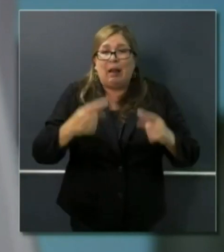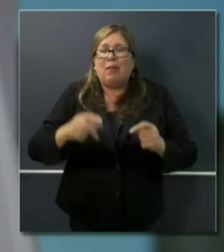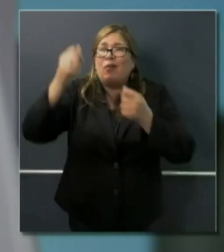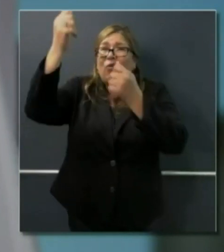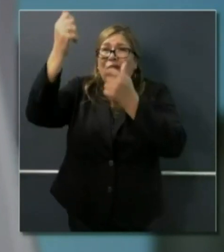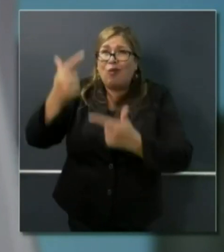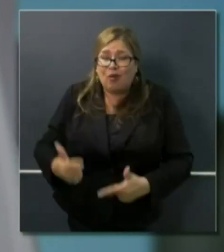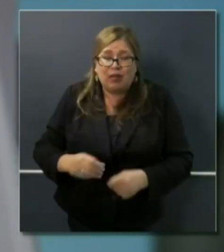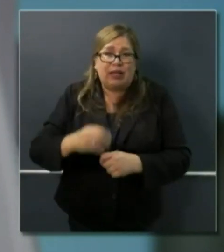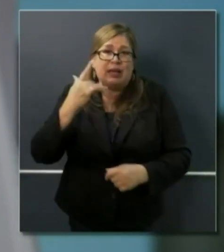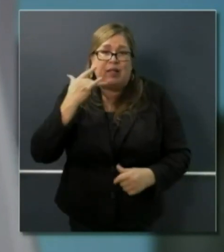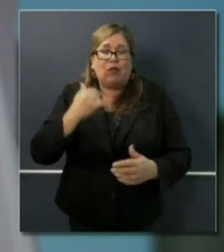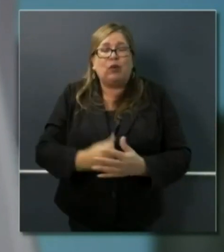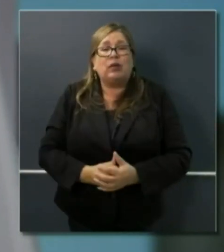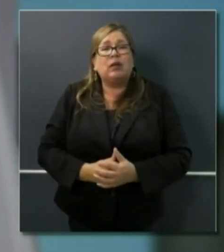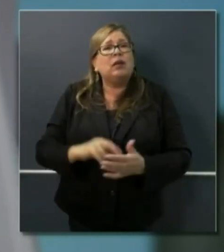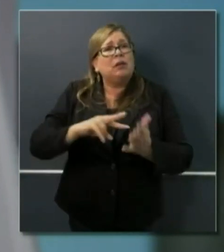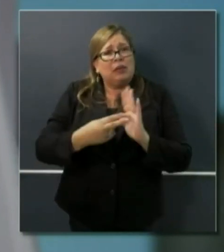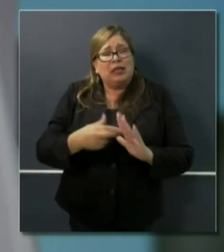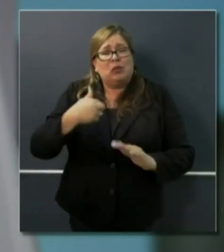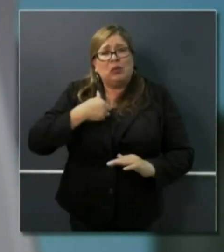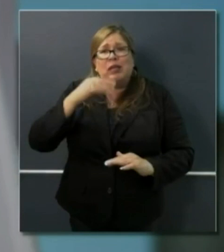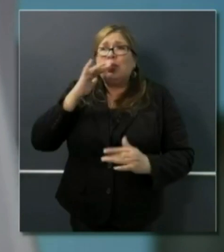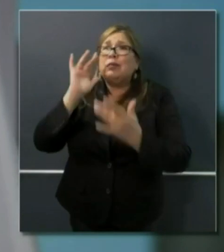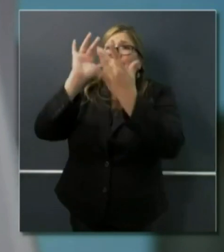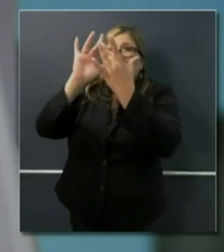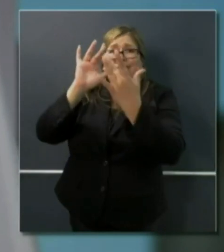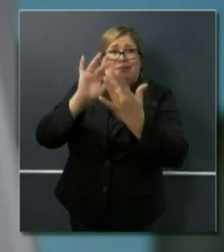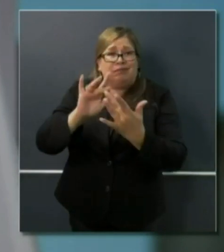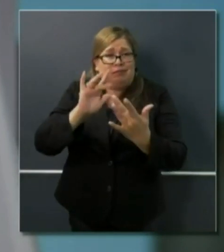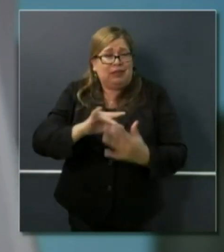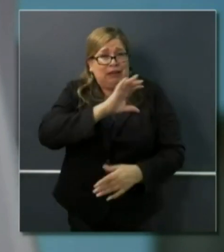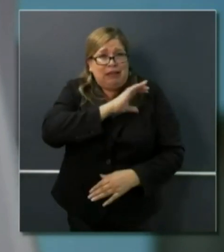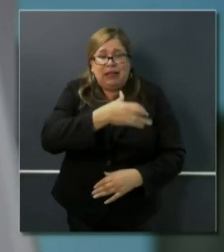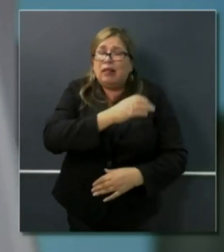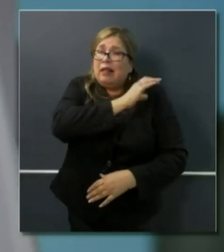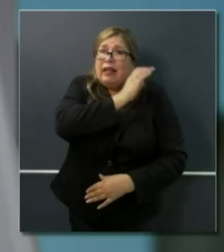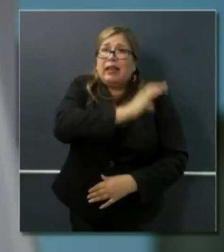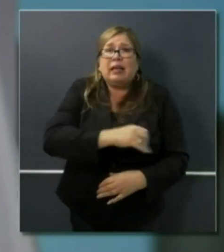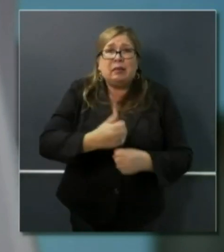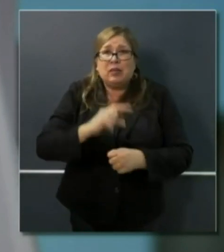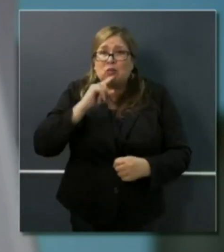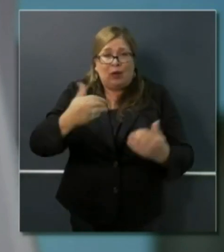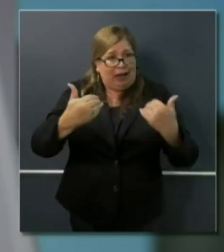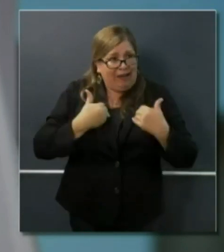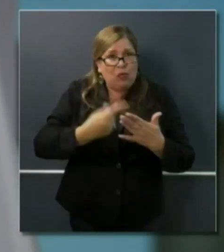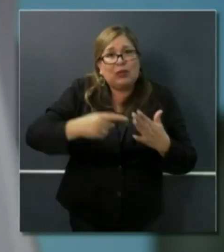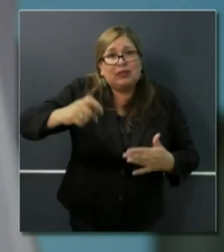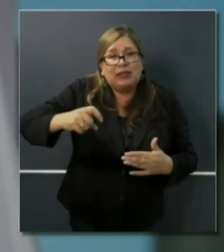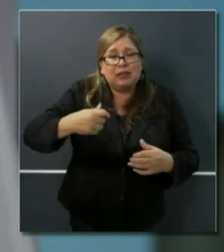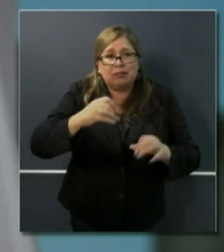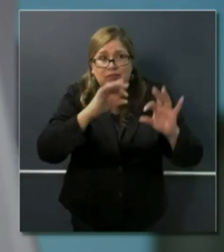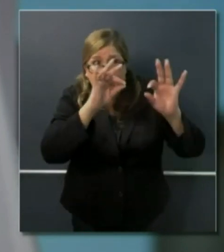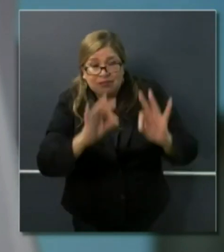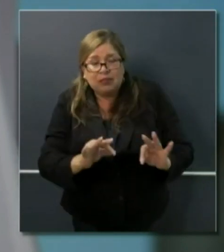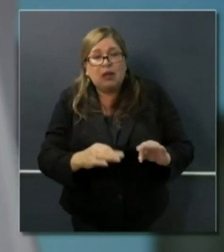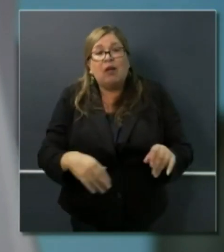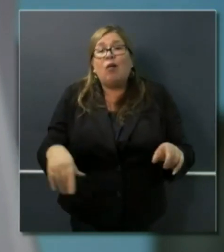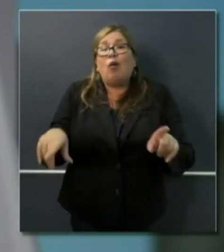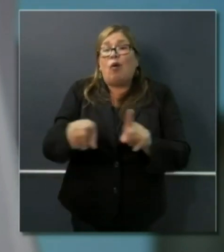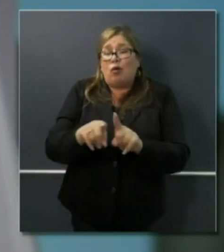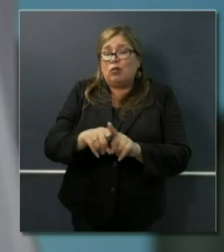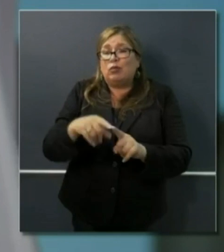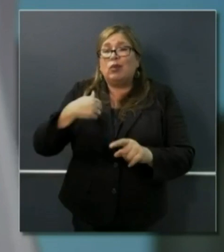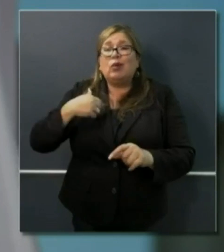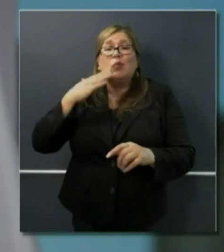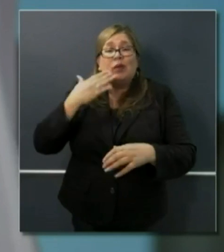We will be working with clinics to make sure that that is available, and part of those additional up to 100,000 test swabs a week